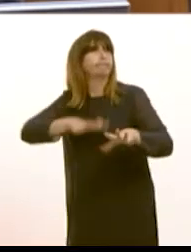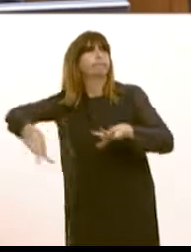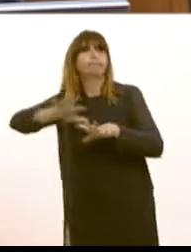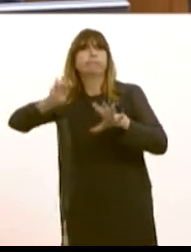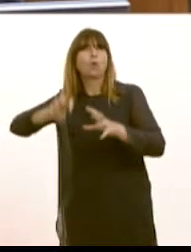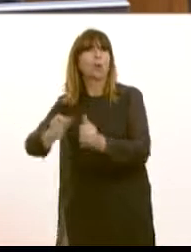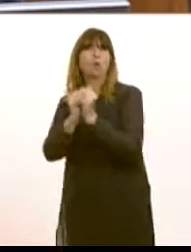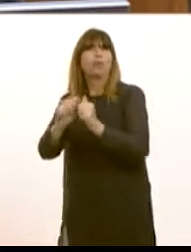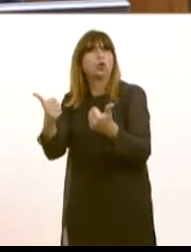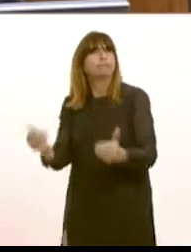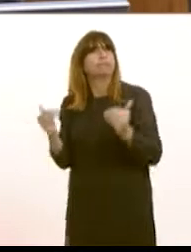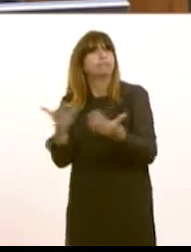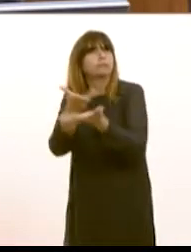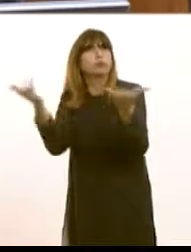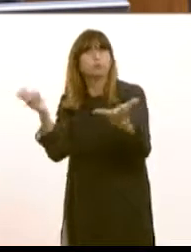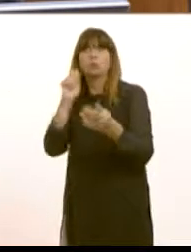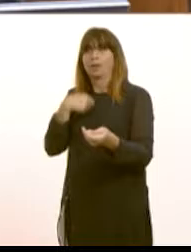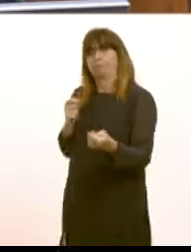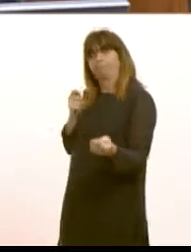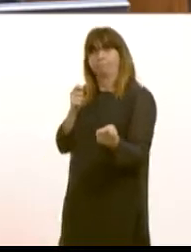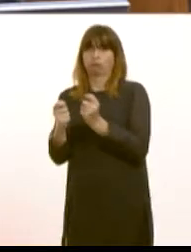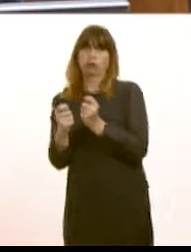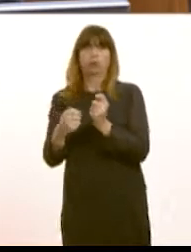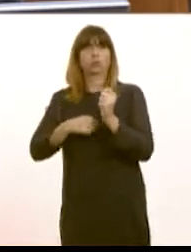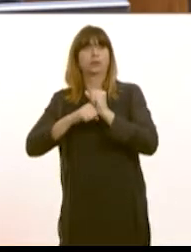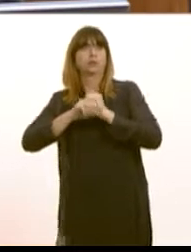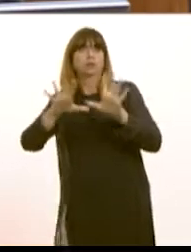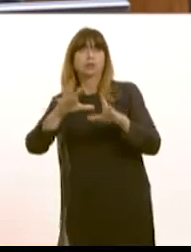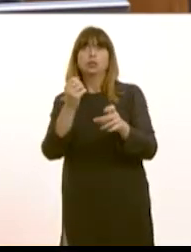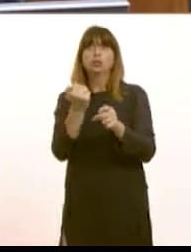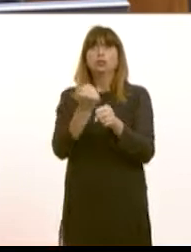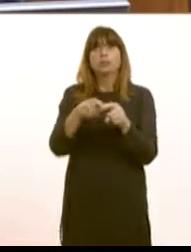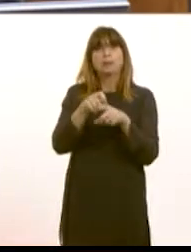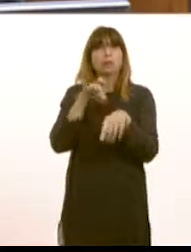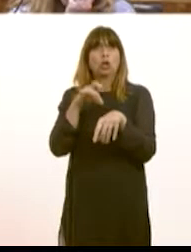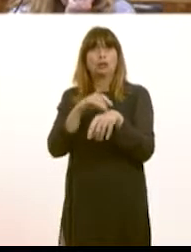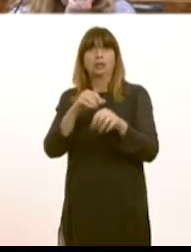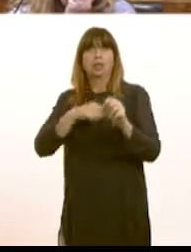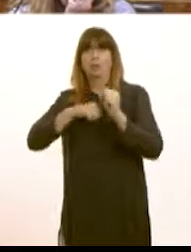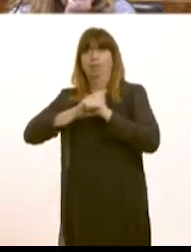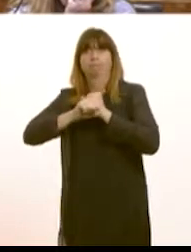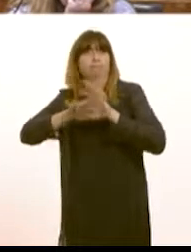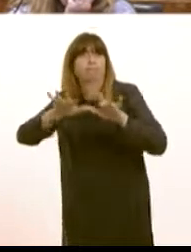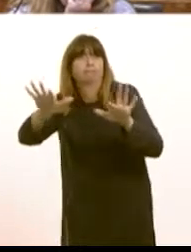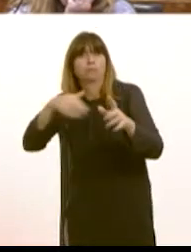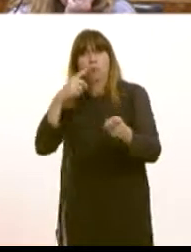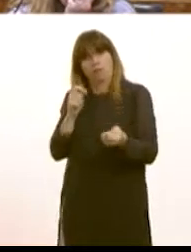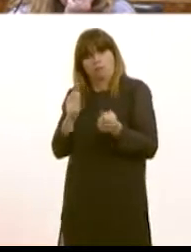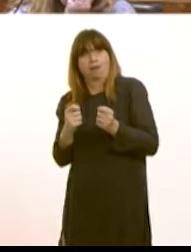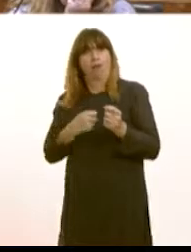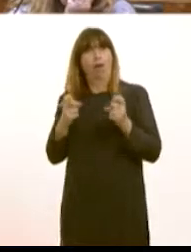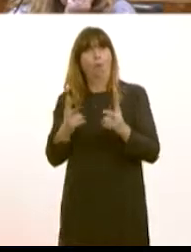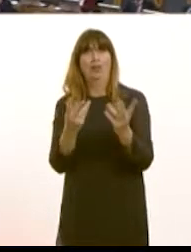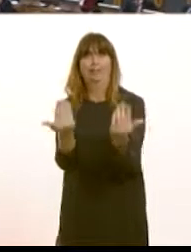his statement next week. It'll be a step change in the way we market Wales to aid doctor and GP recruitment. Simon Thomas. Thank